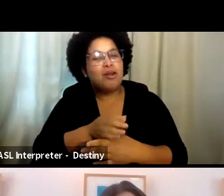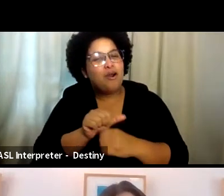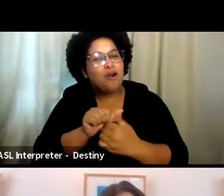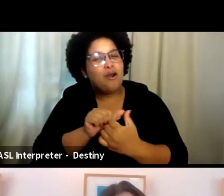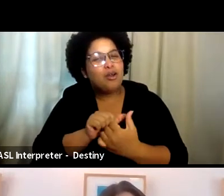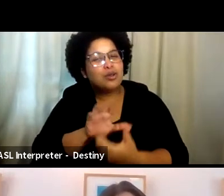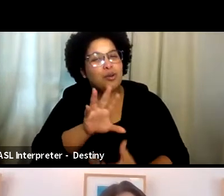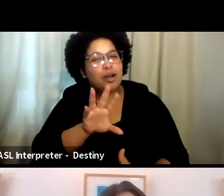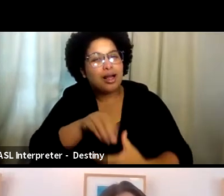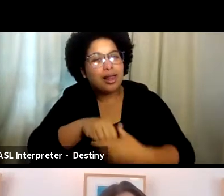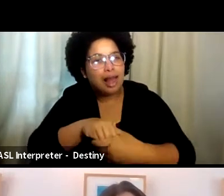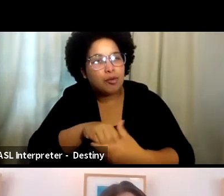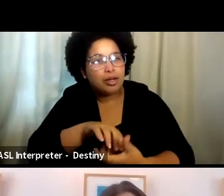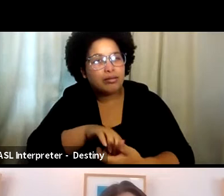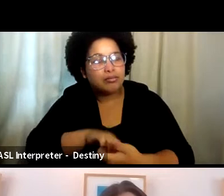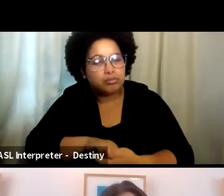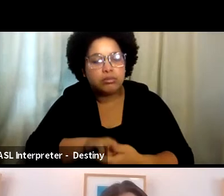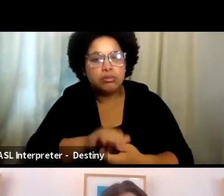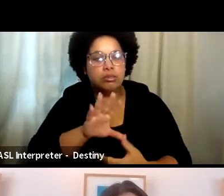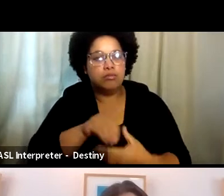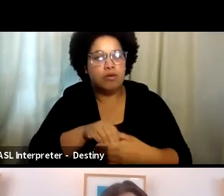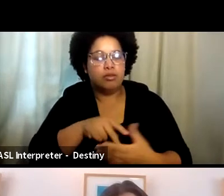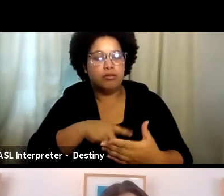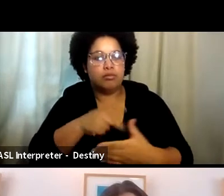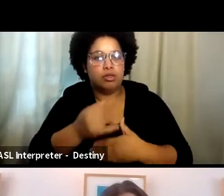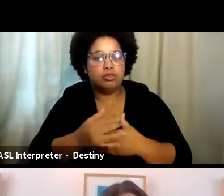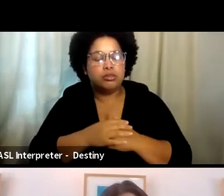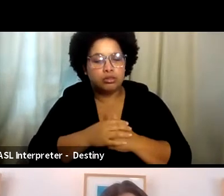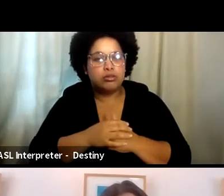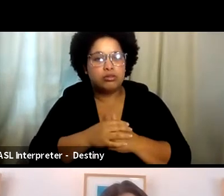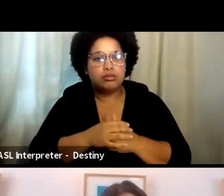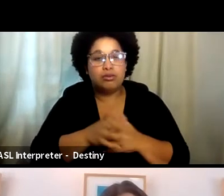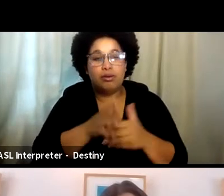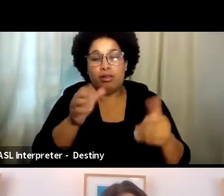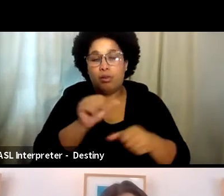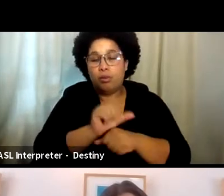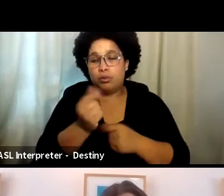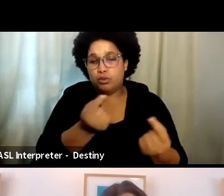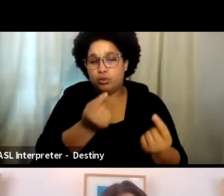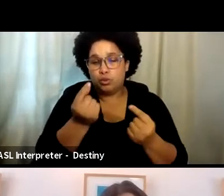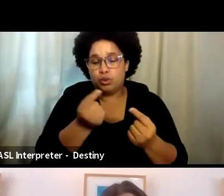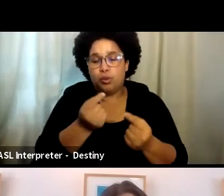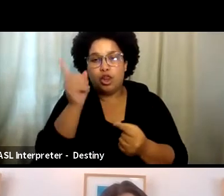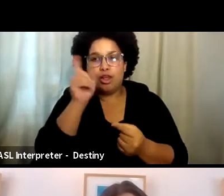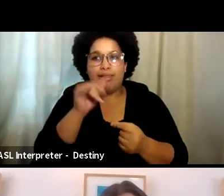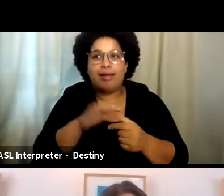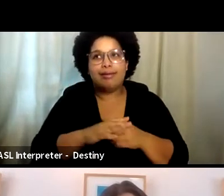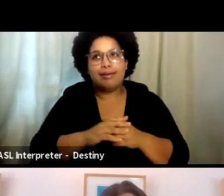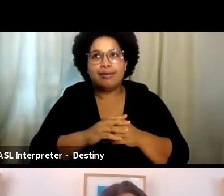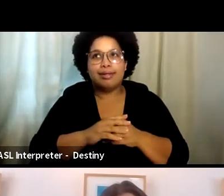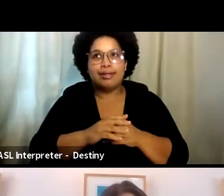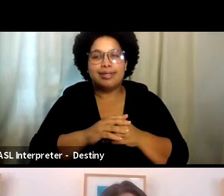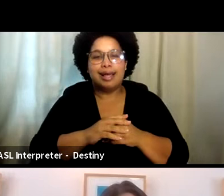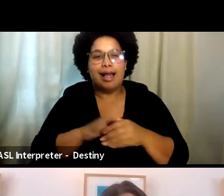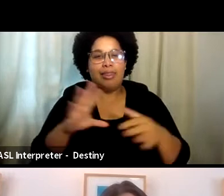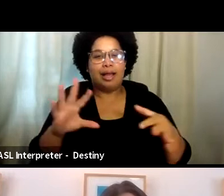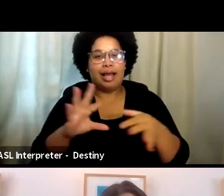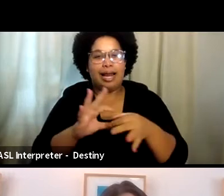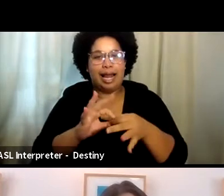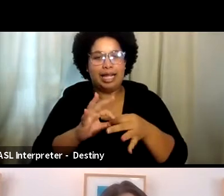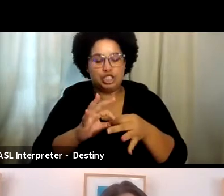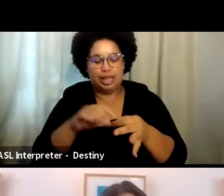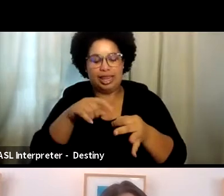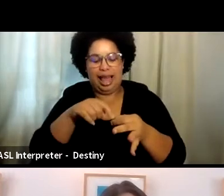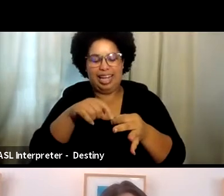You know, so a lot of the work that we are doing, I like to think of us as the connective tissue between all these different